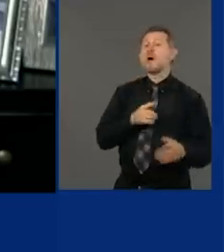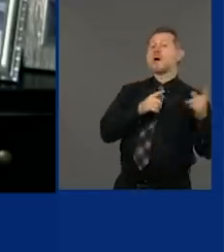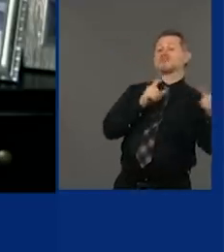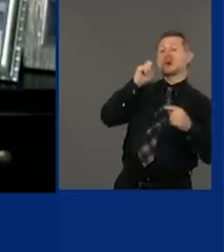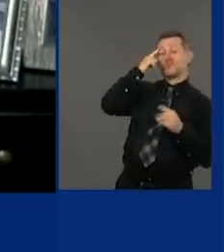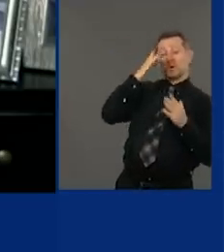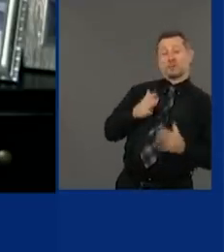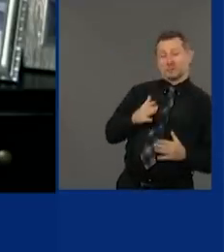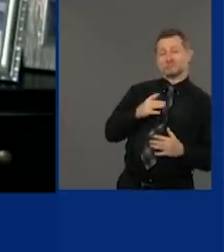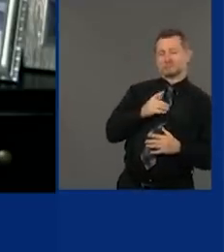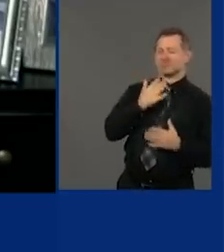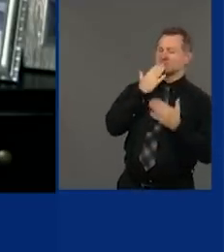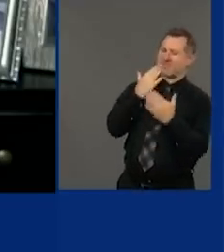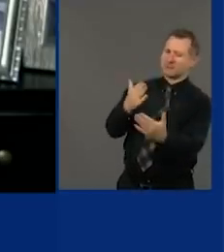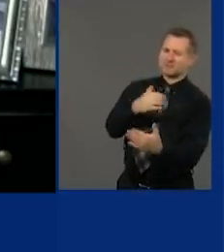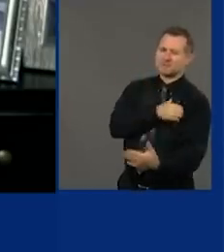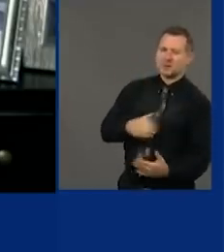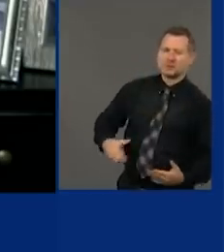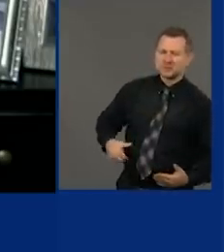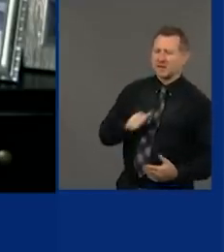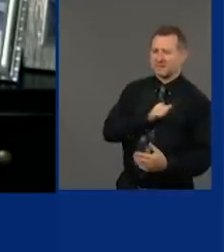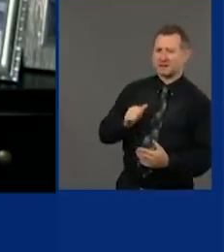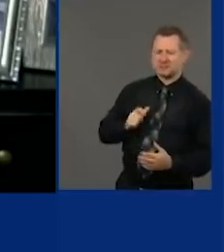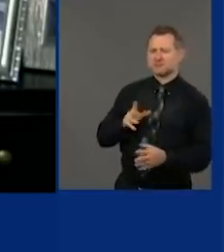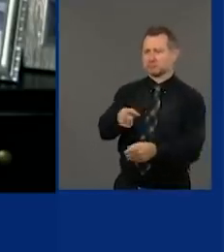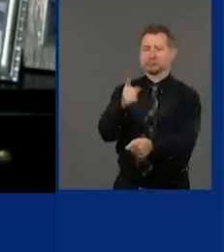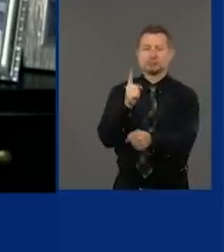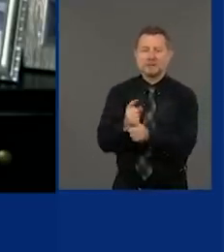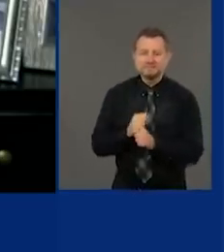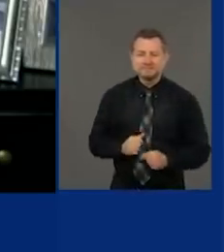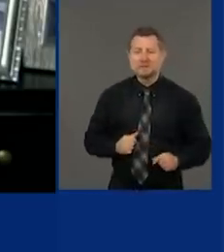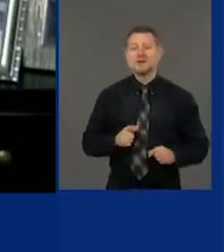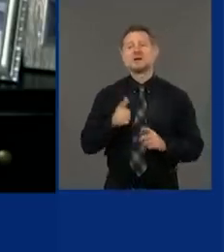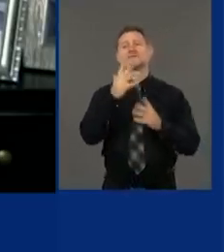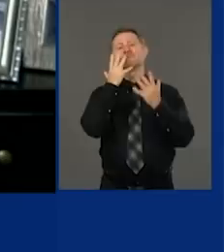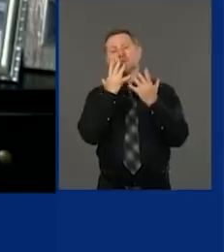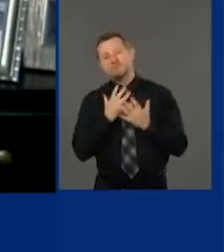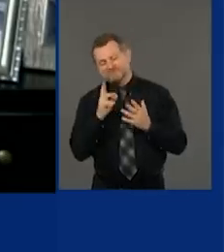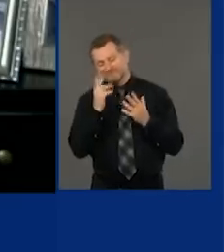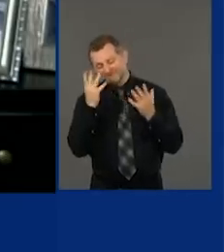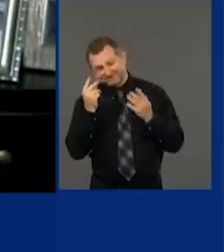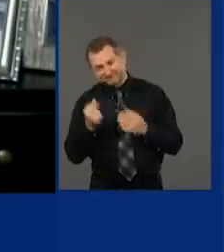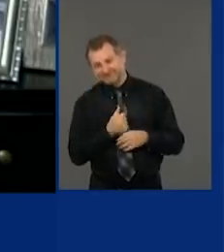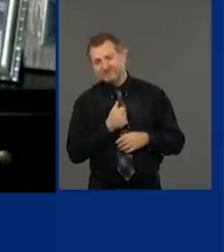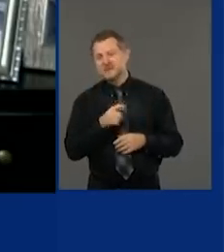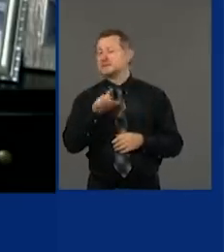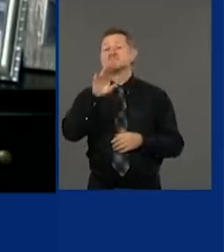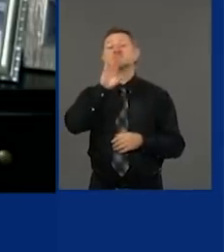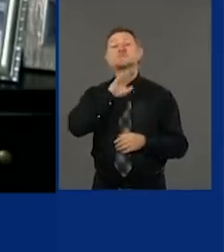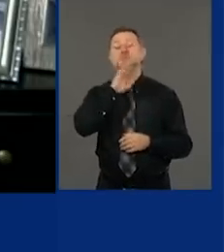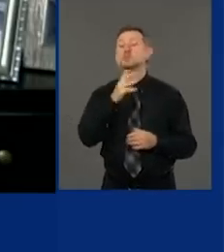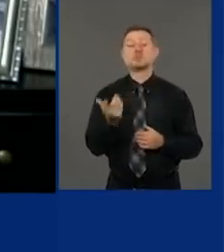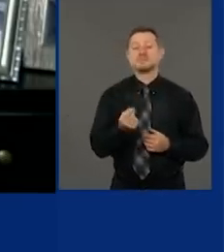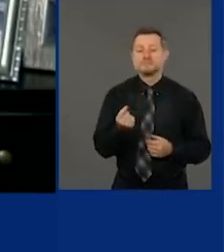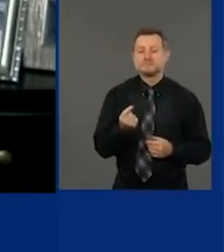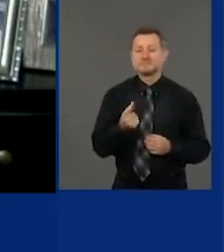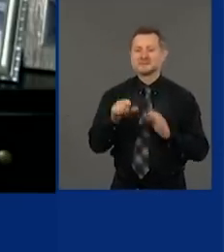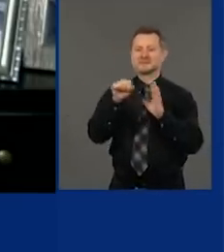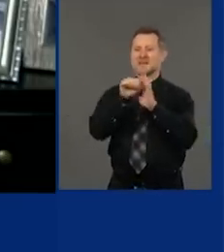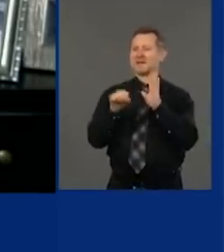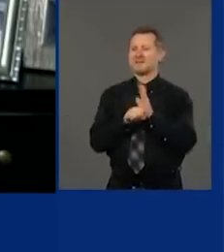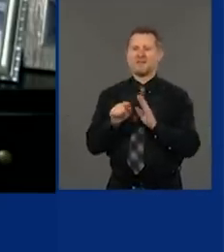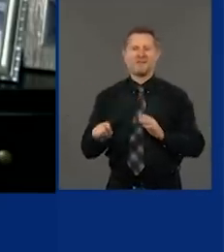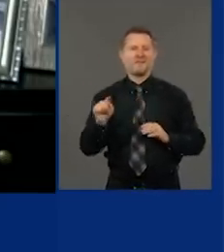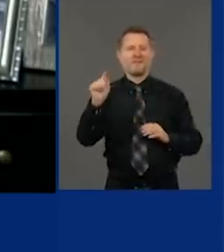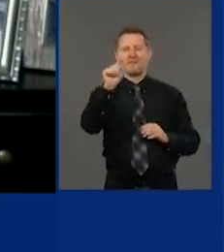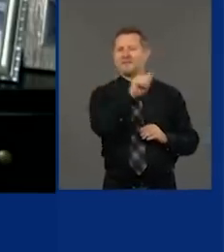Mayor. And you're right. The unfortunate and really frustrating point here is, why did other states have to go through this?